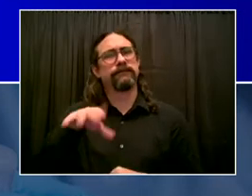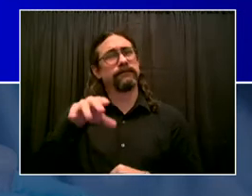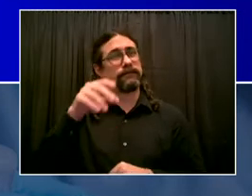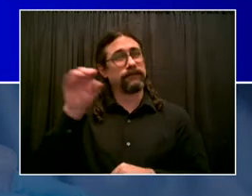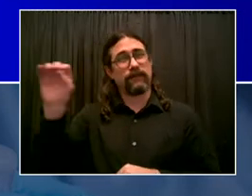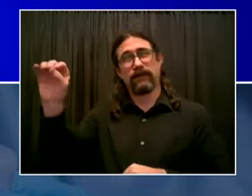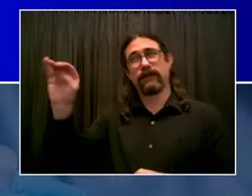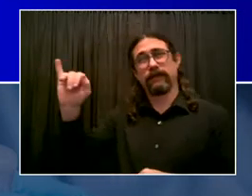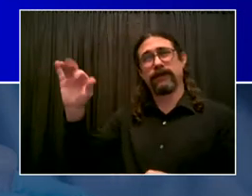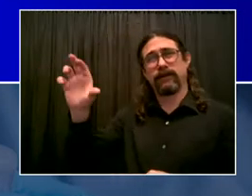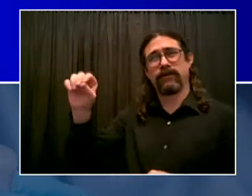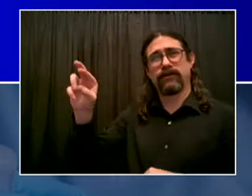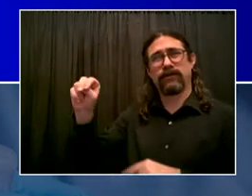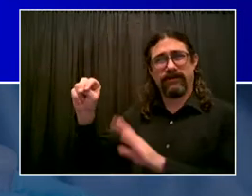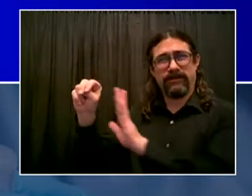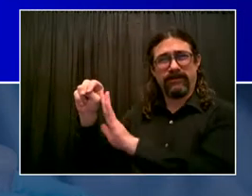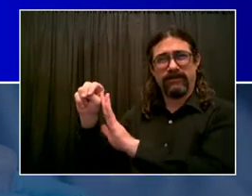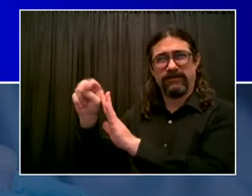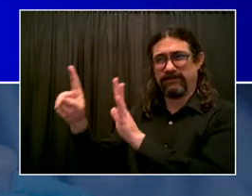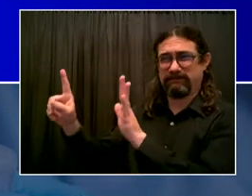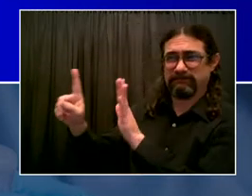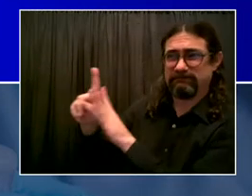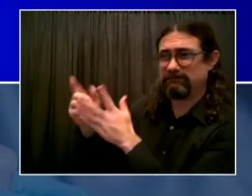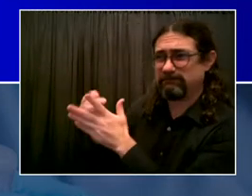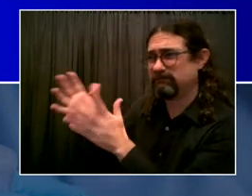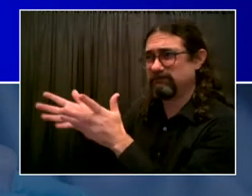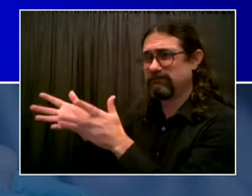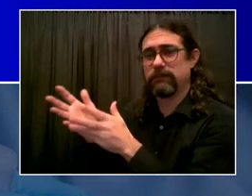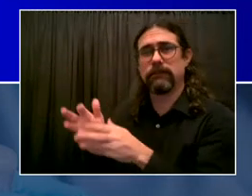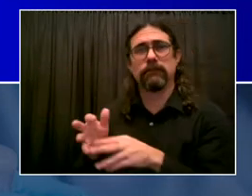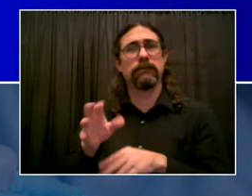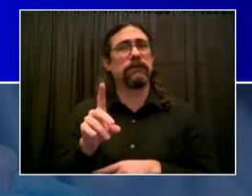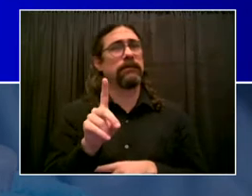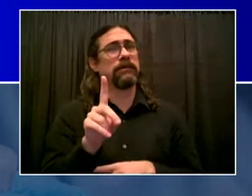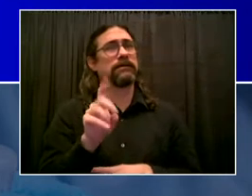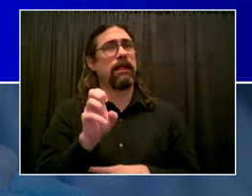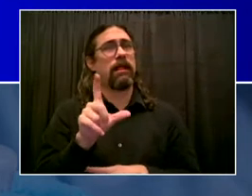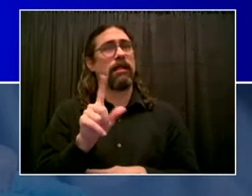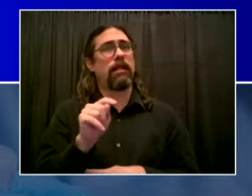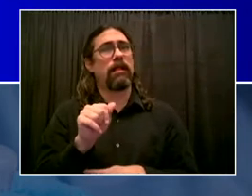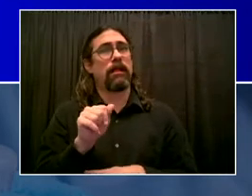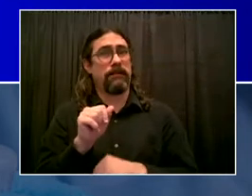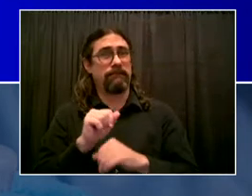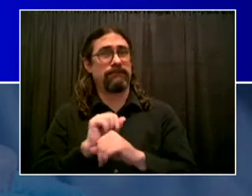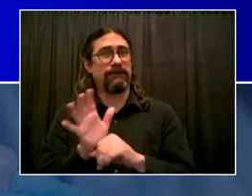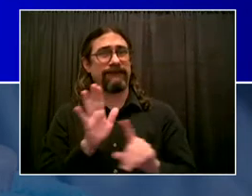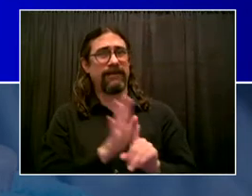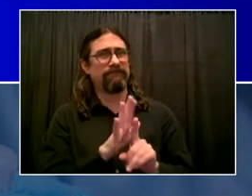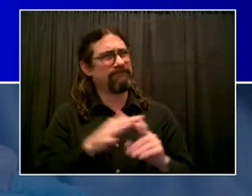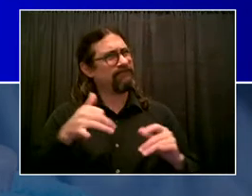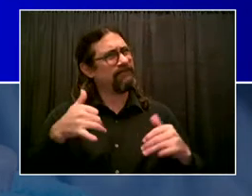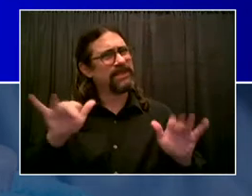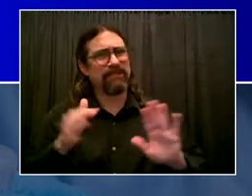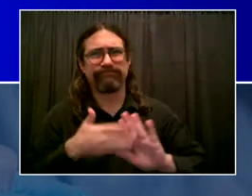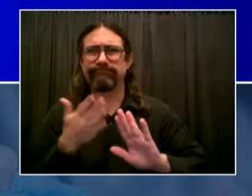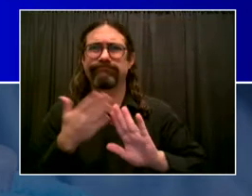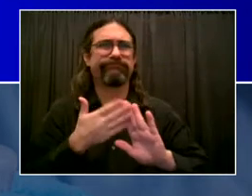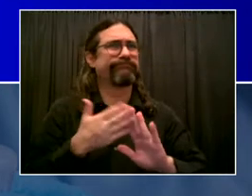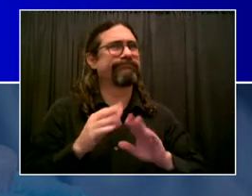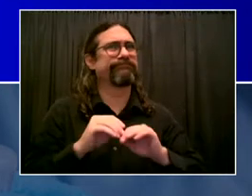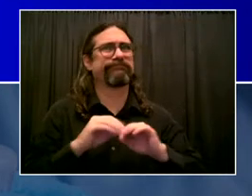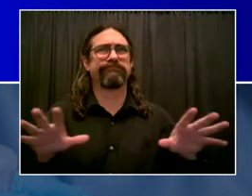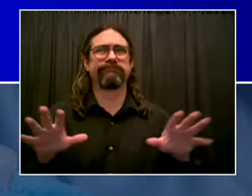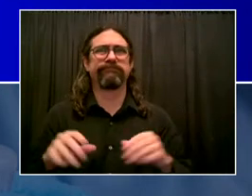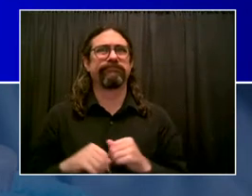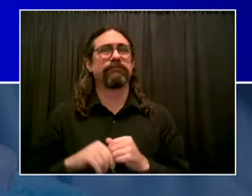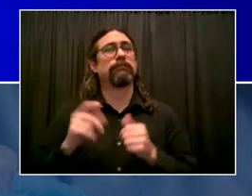Get that booster, 900, 43,000 New Yorkers have gotten the booster. We need a lot more people to do that. It's available to all. It's free. That is